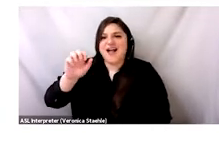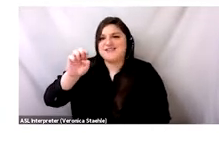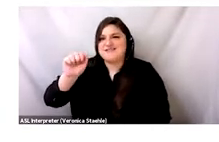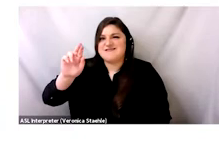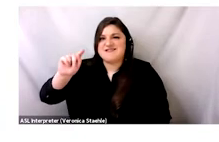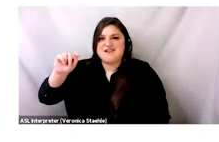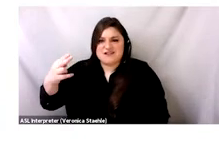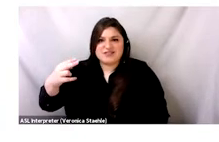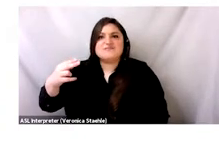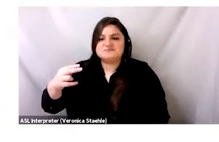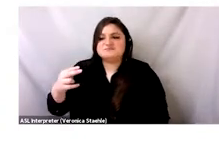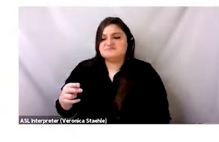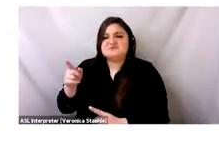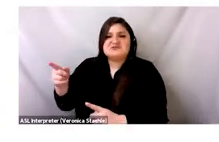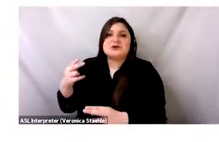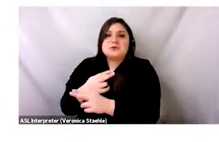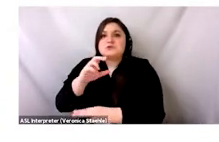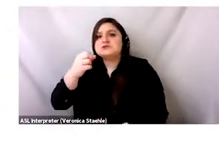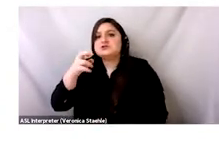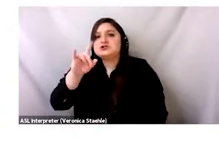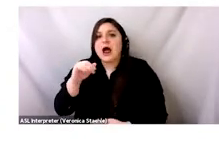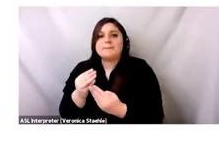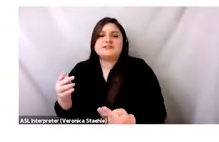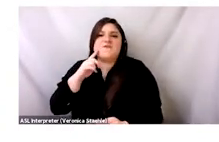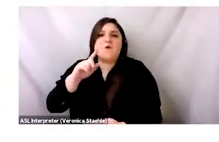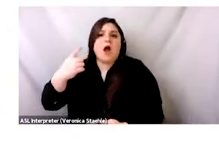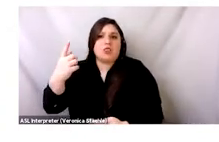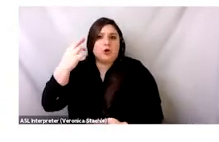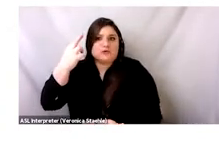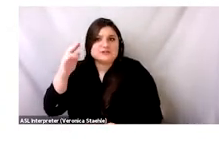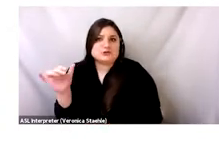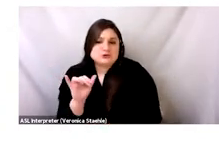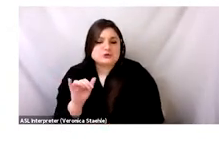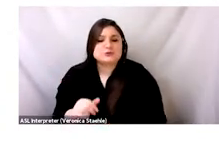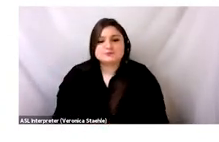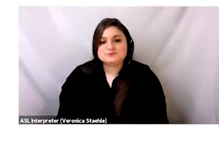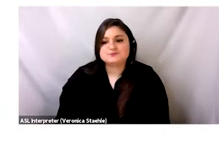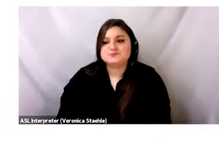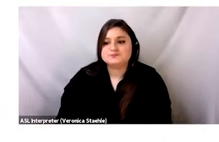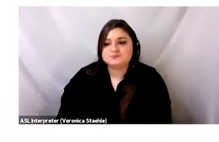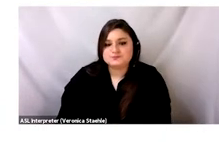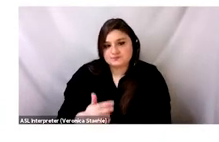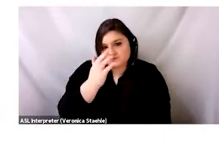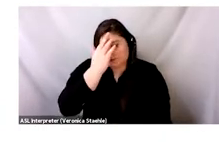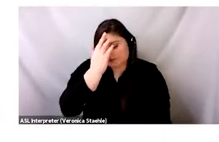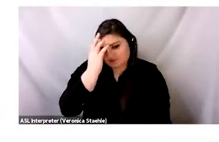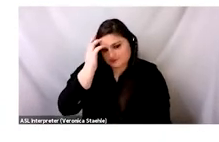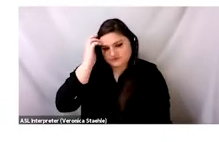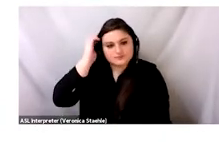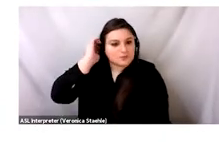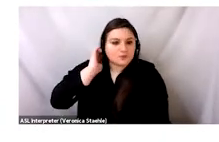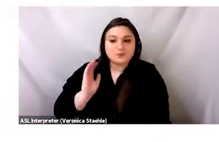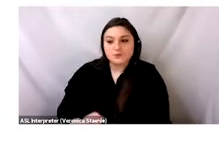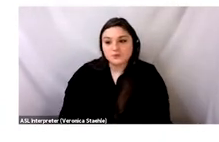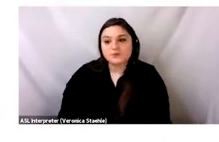.earth on Instagram. And she's using shoddy for pillows and other soft goods. So, all of the above, everything